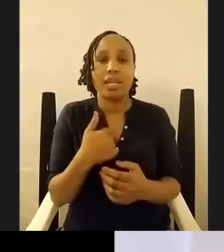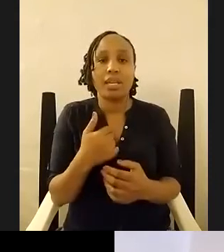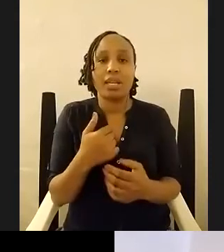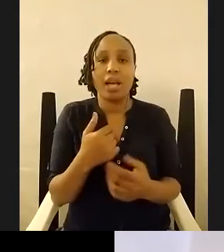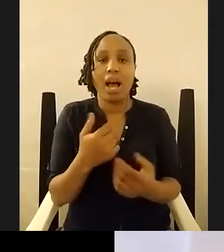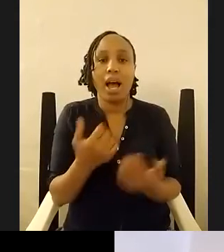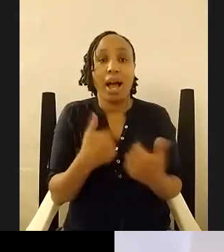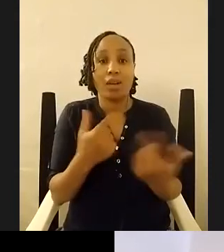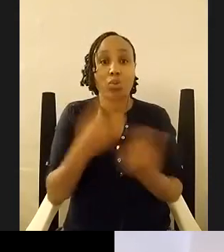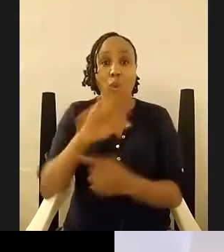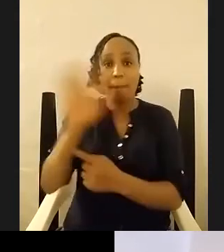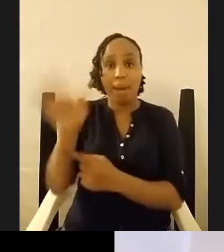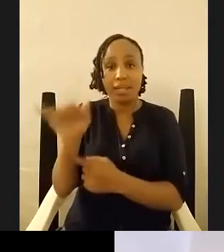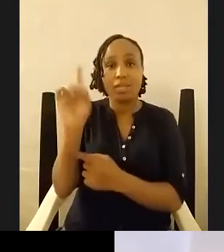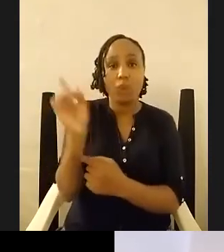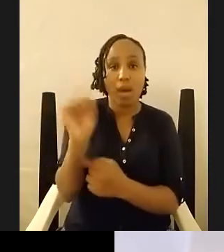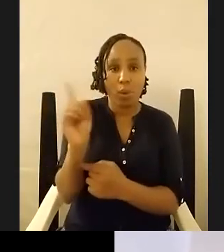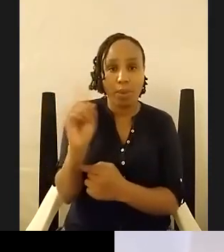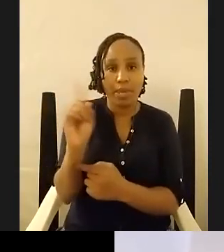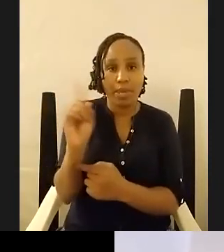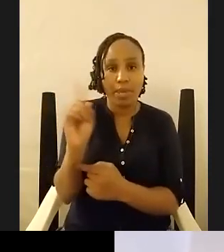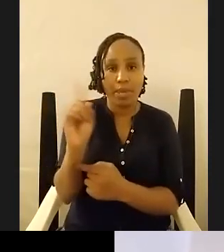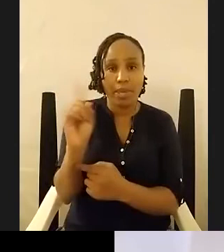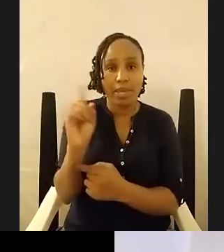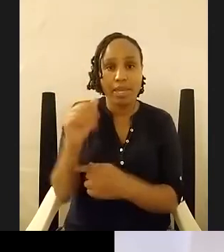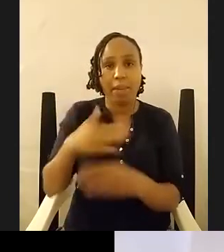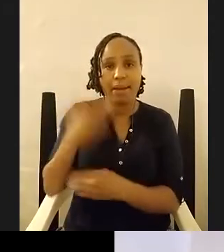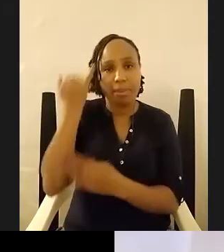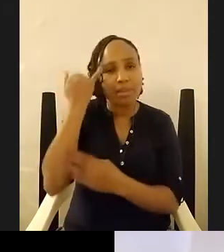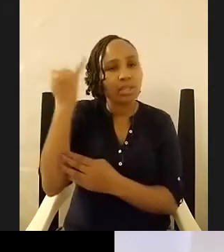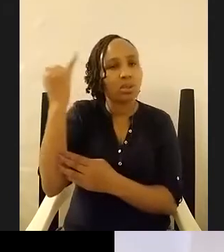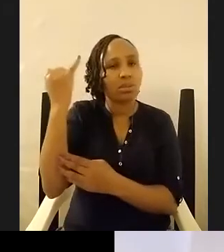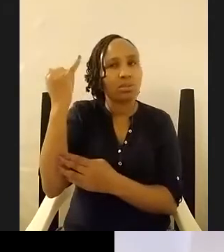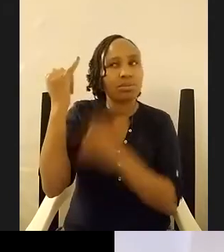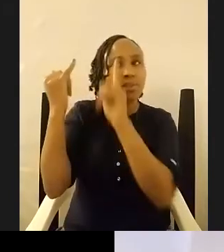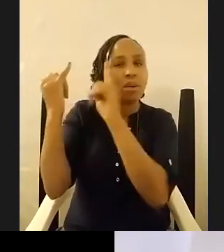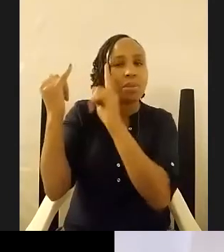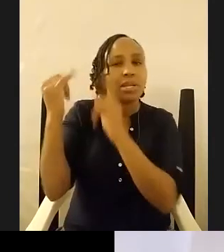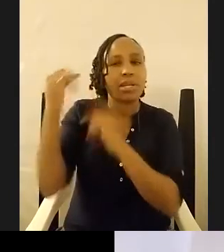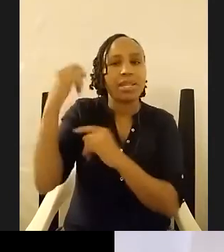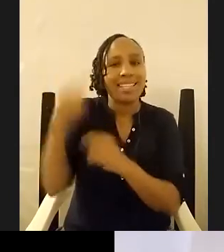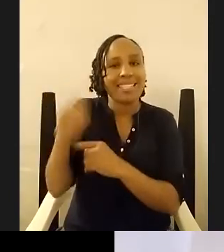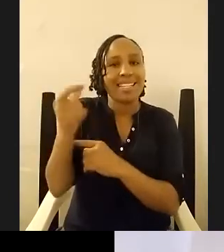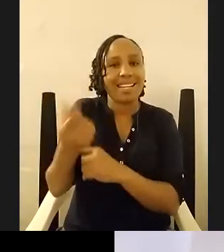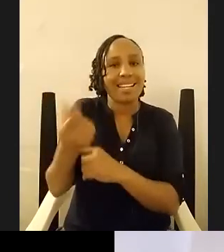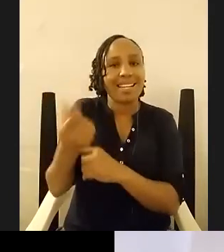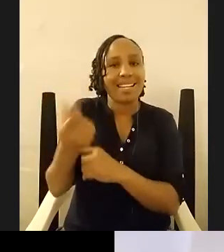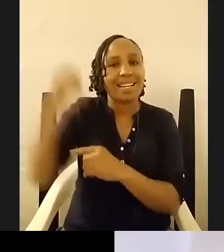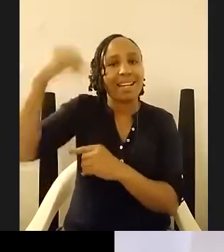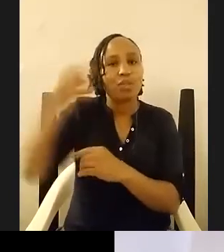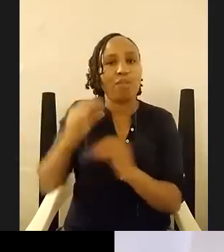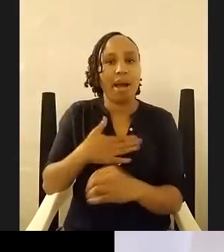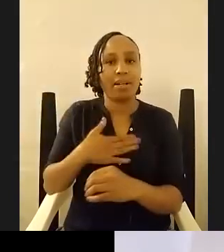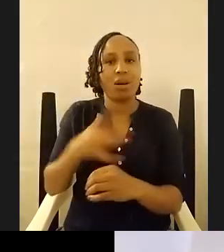imagination and so this little light of mine was written between norwich nairobi and you know it was